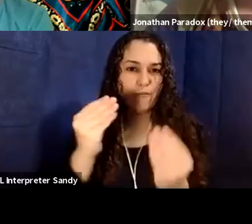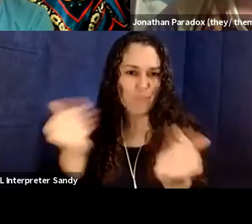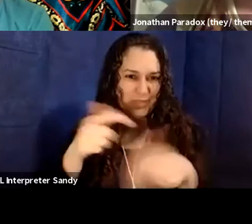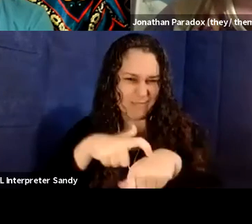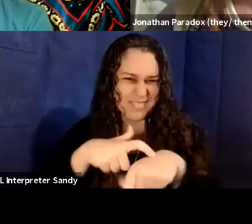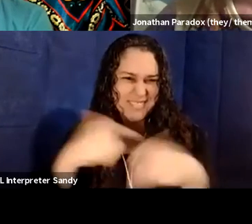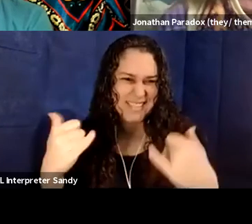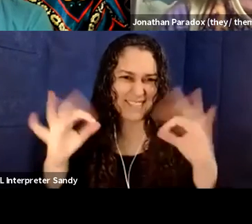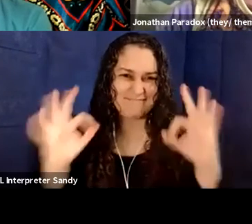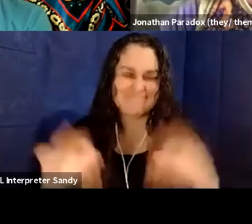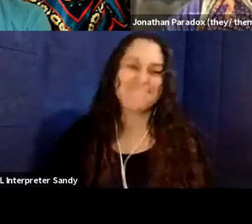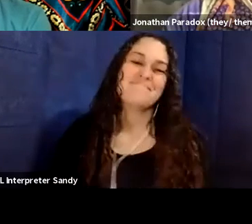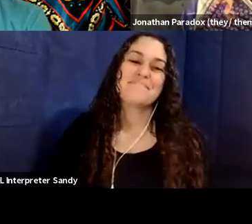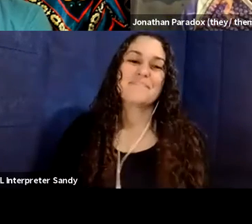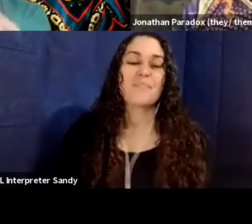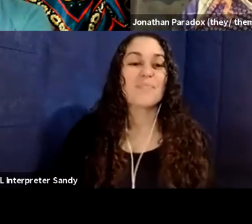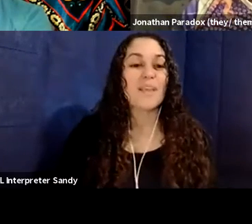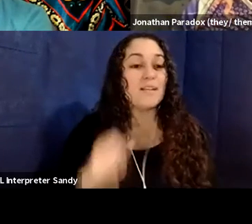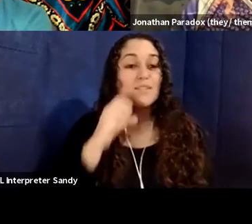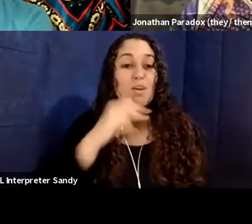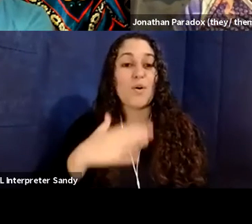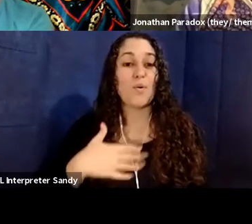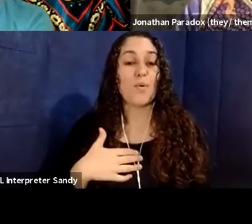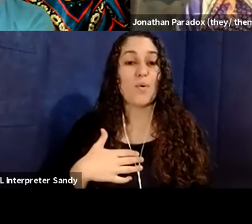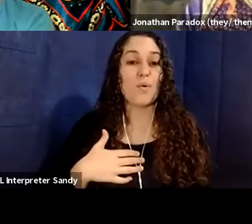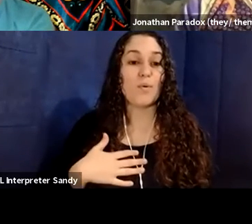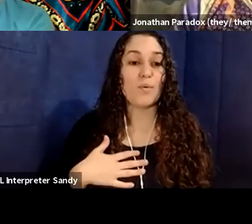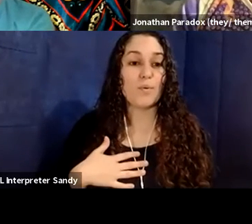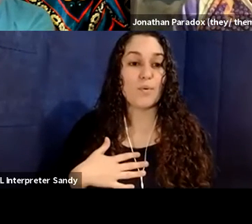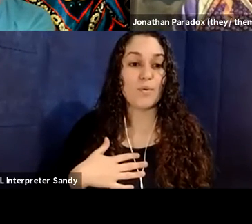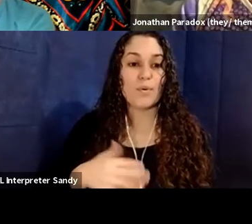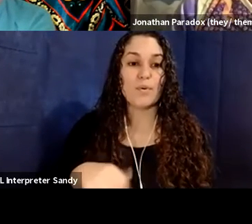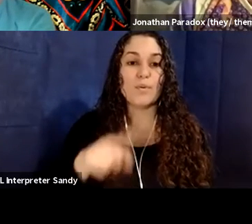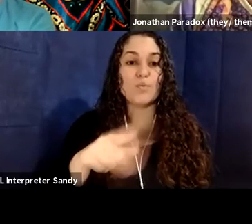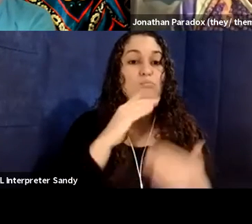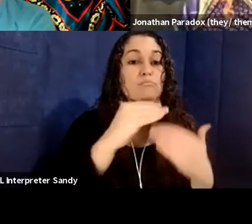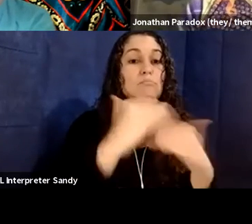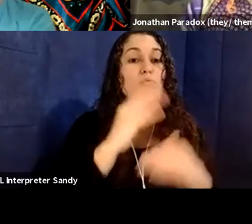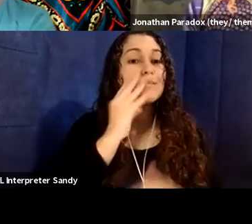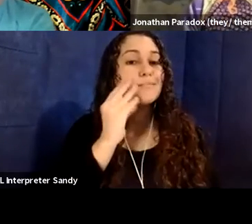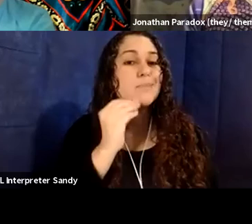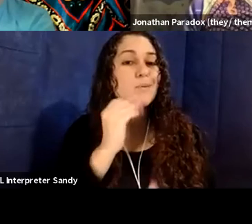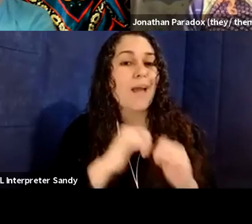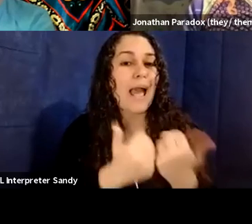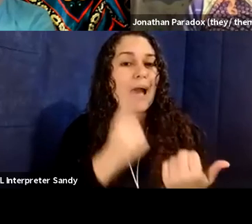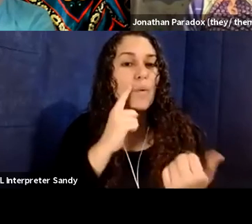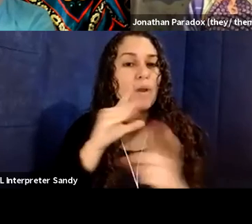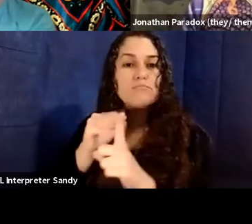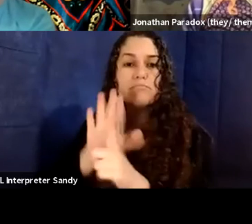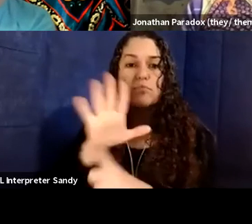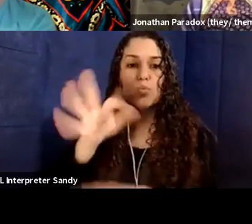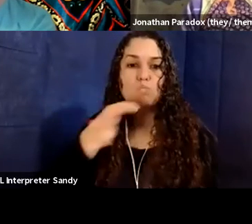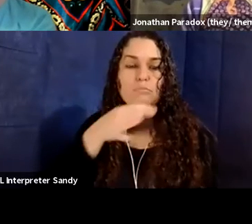uh, so how, how does your marginalized experience inform, um, your expertise? Um, I am